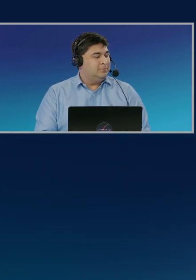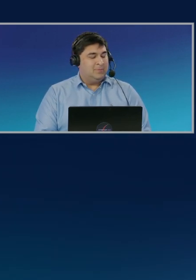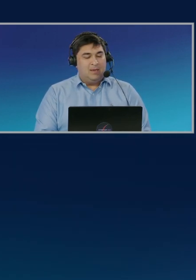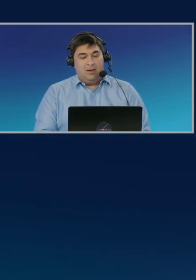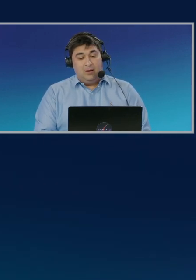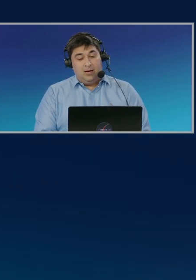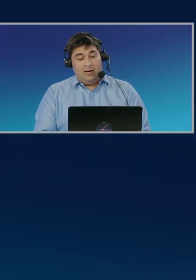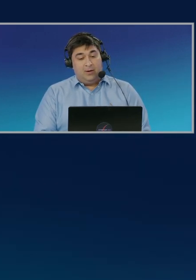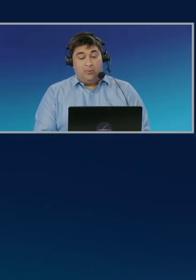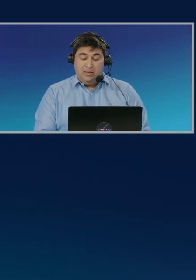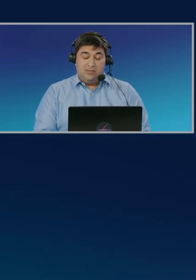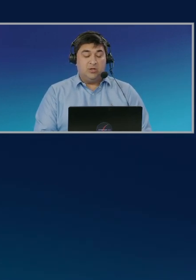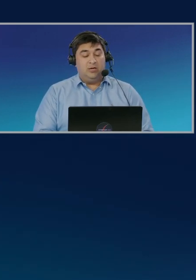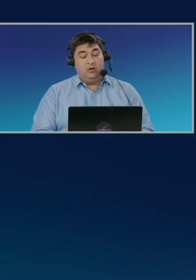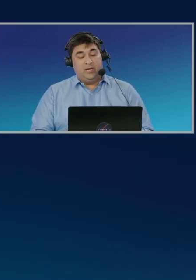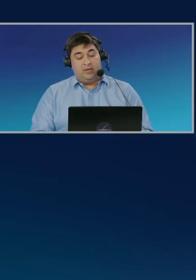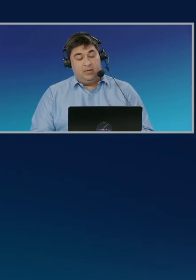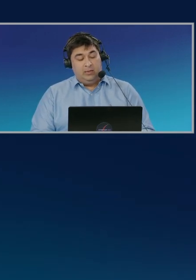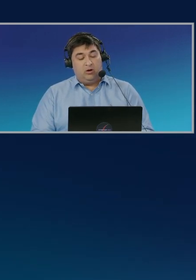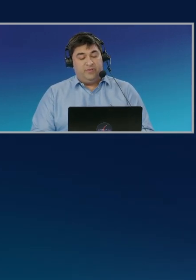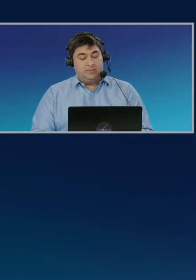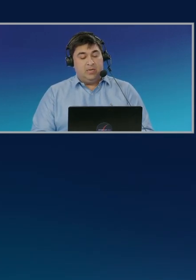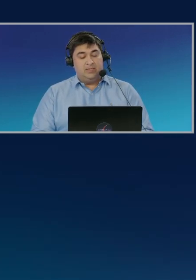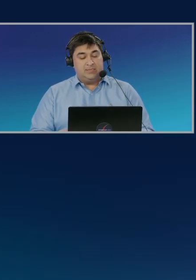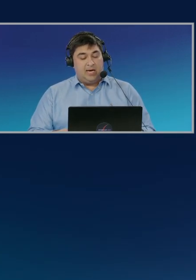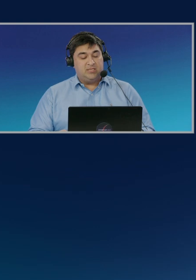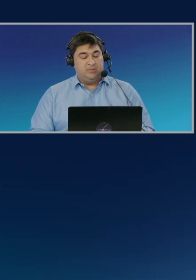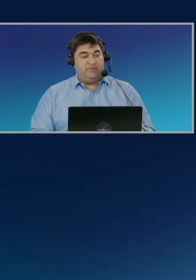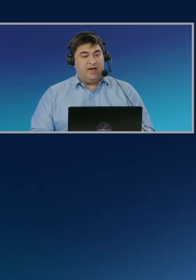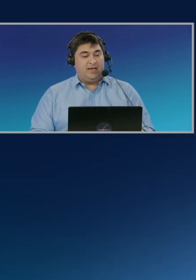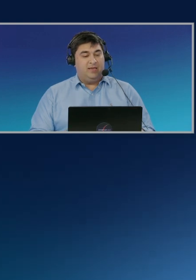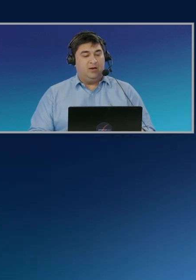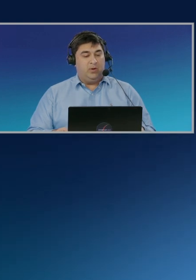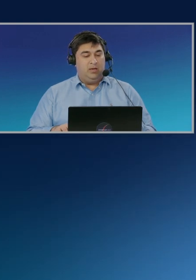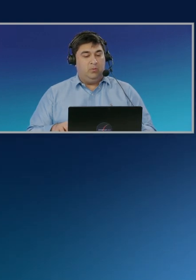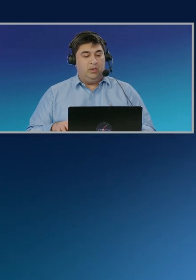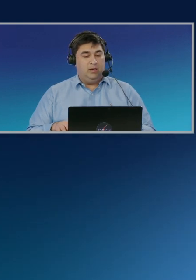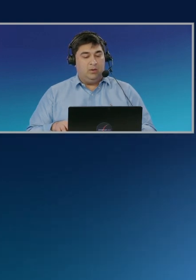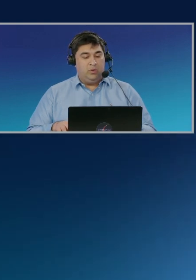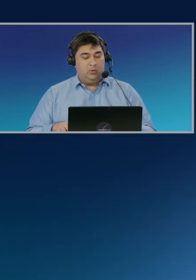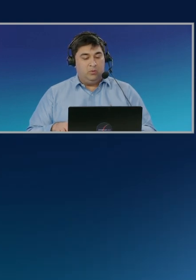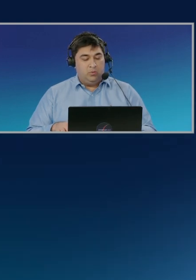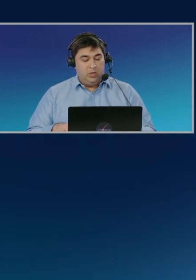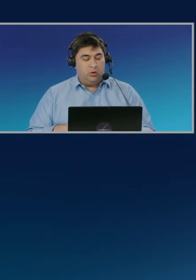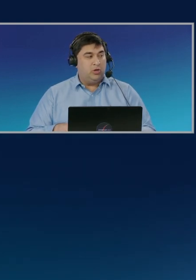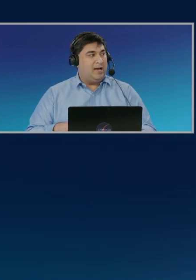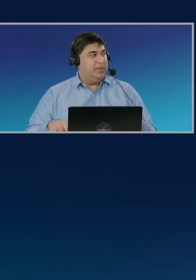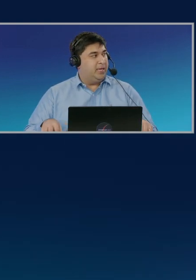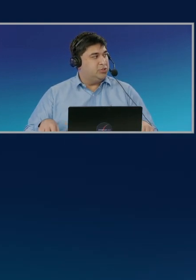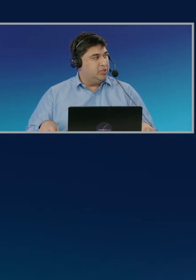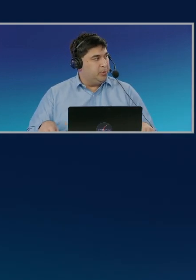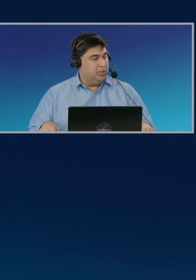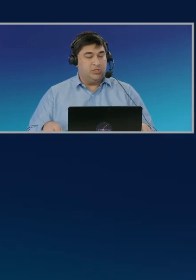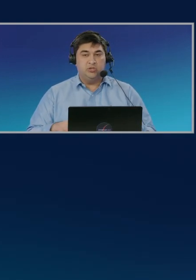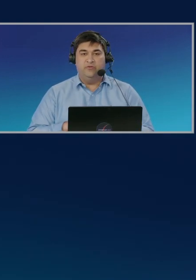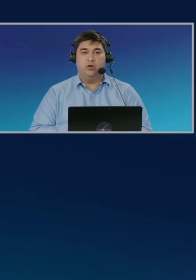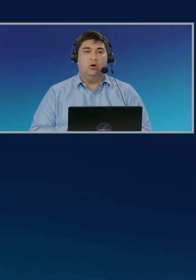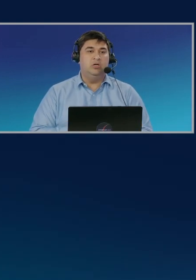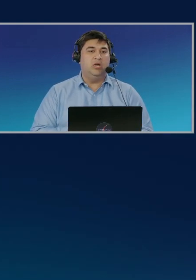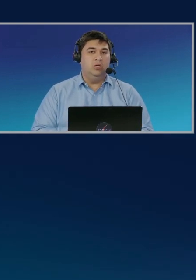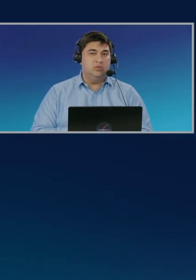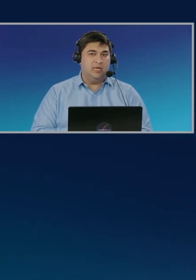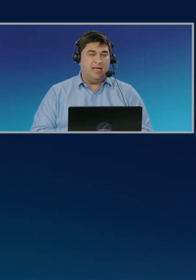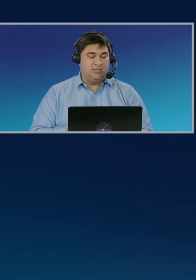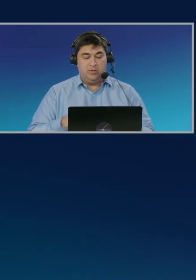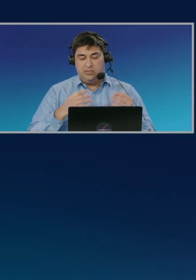up with this? Well, so look, a lot of it starts from the fact that we know your application topology. So if